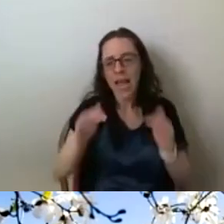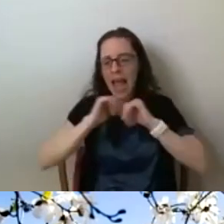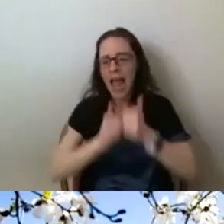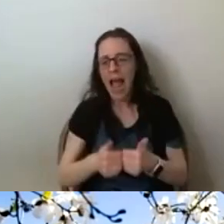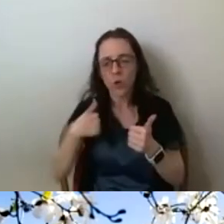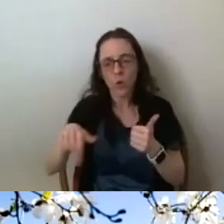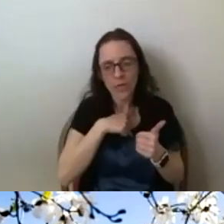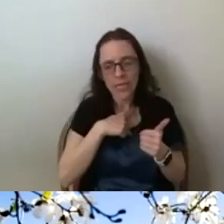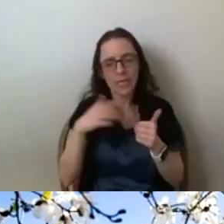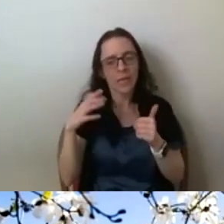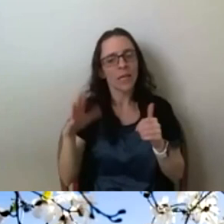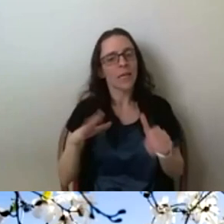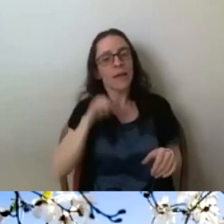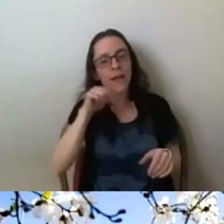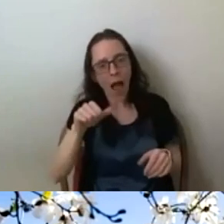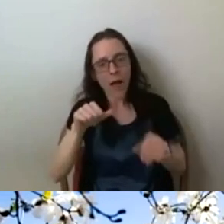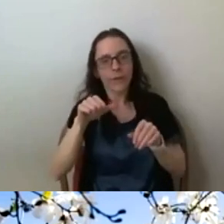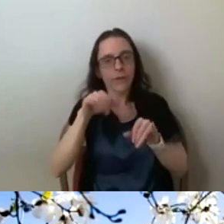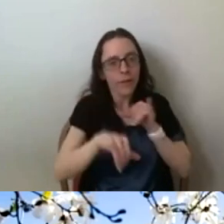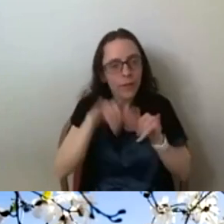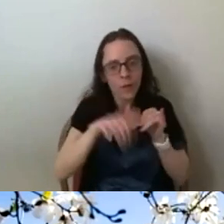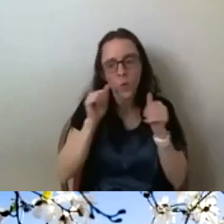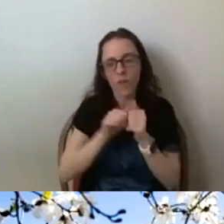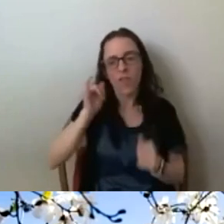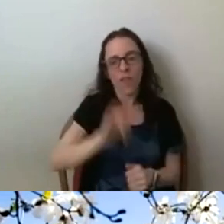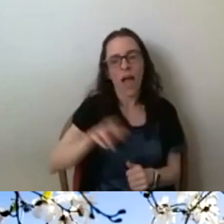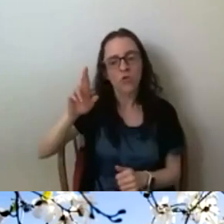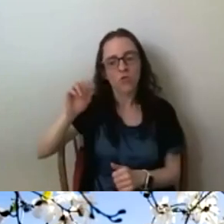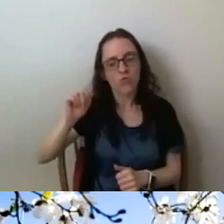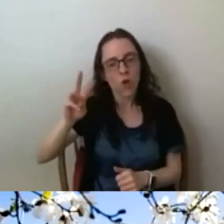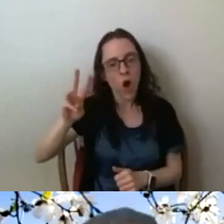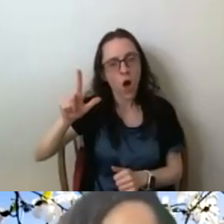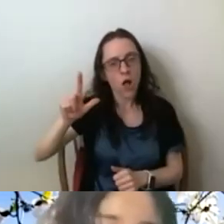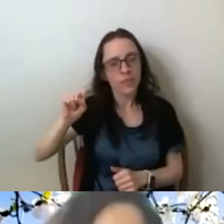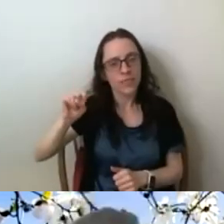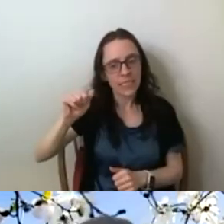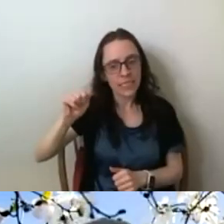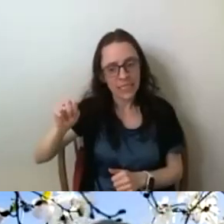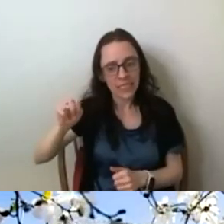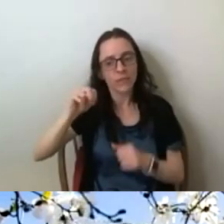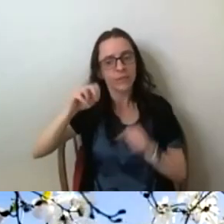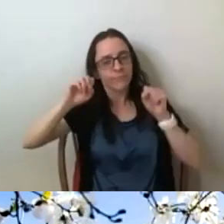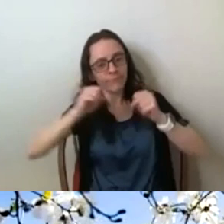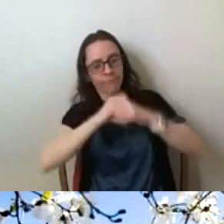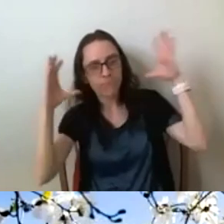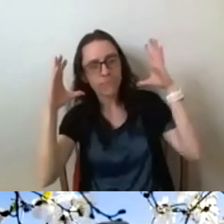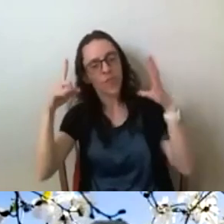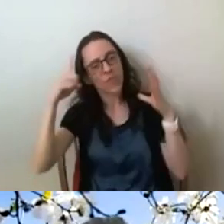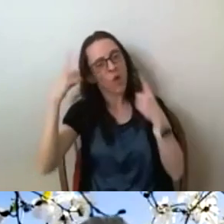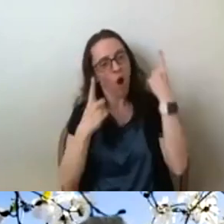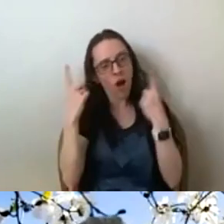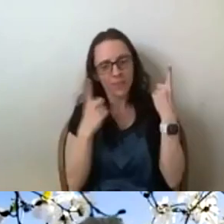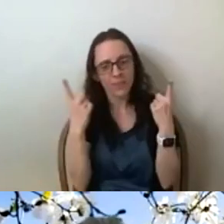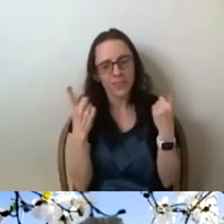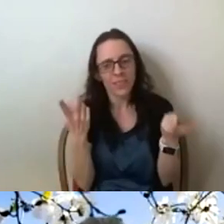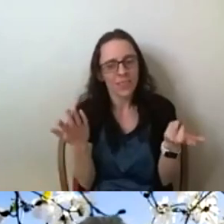of thought lens when proceeding with the justice question? And of course, not everybody on the panel